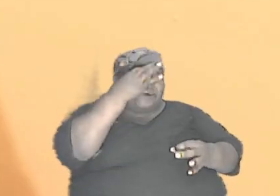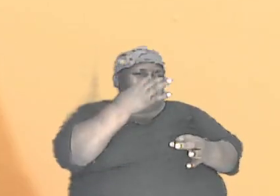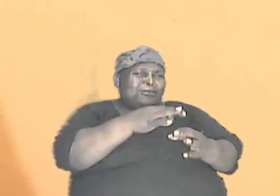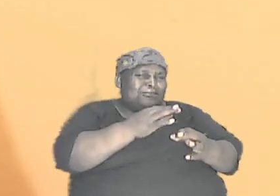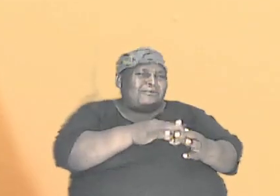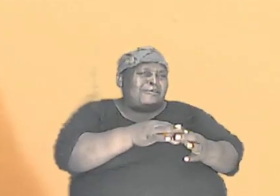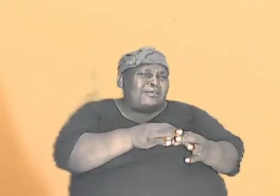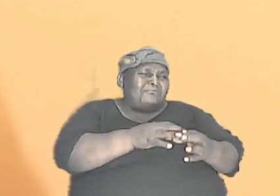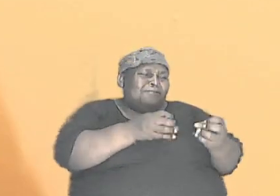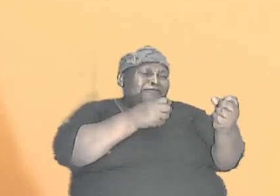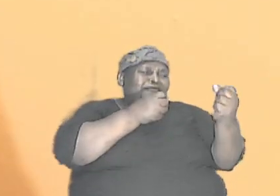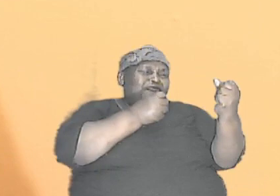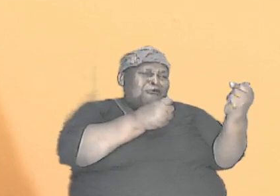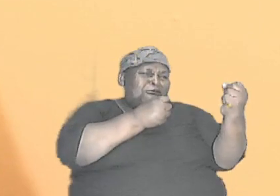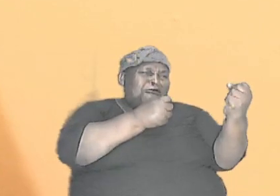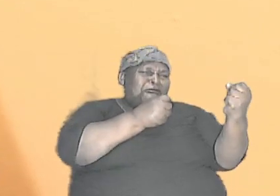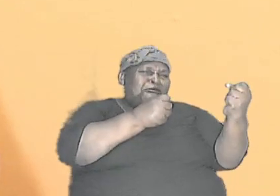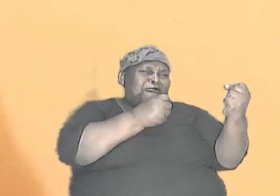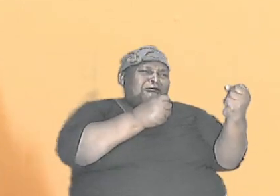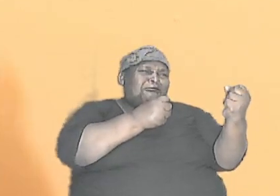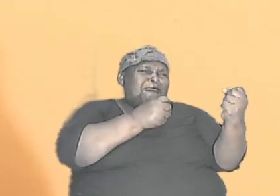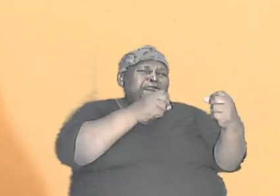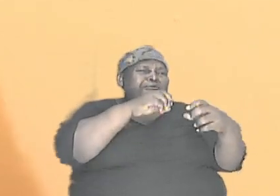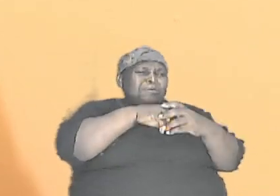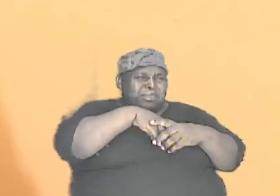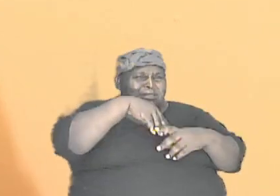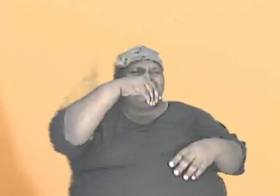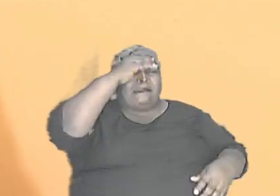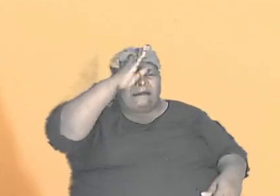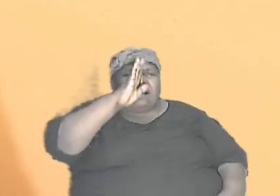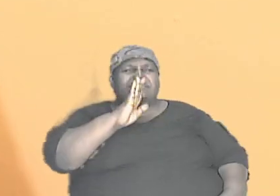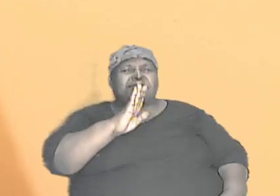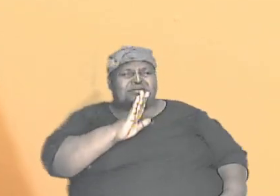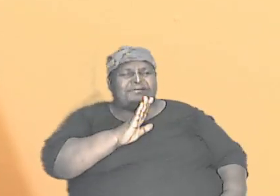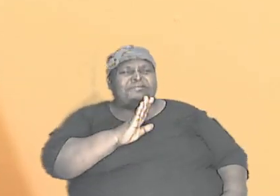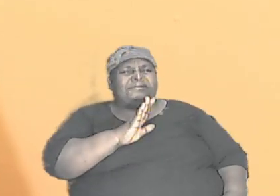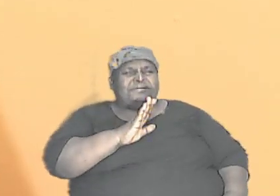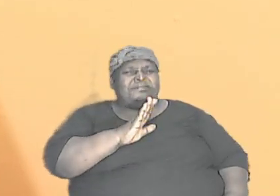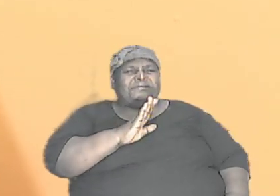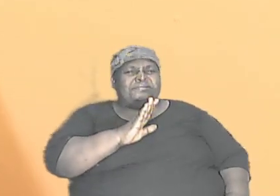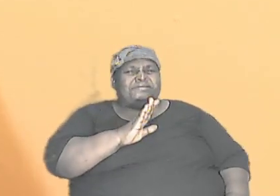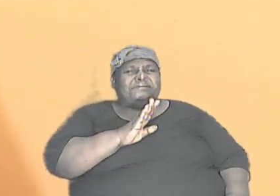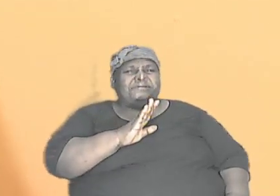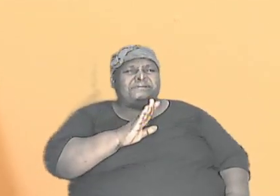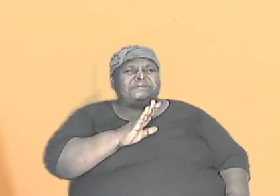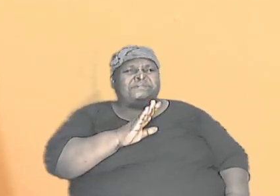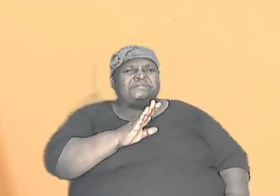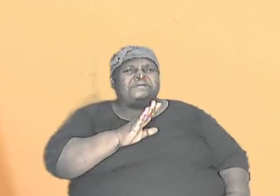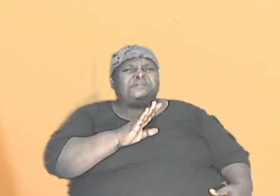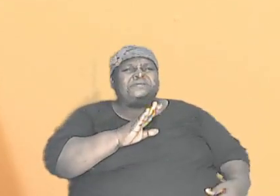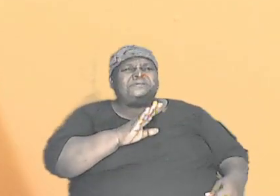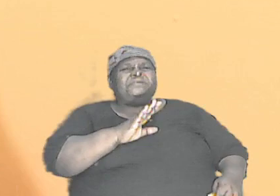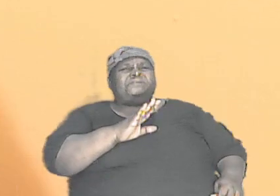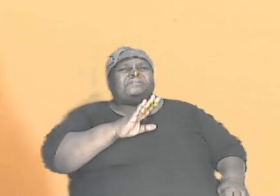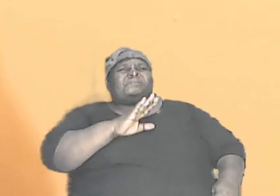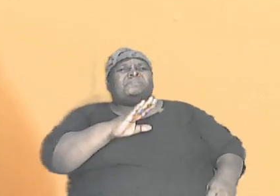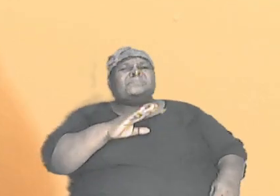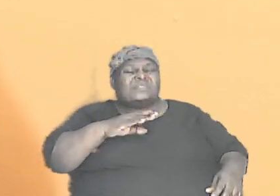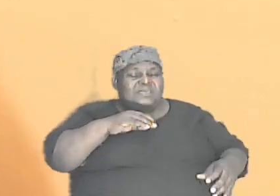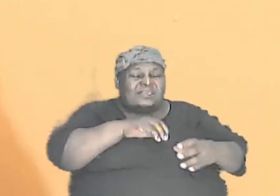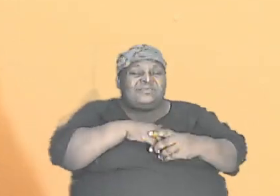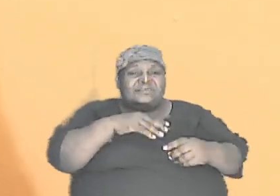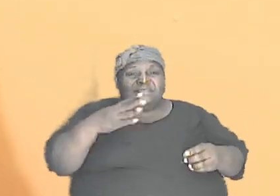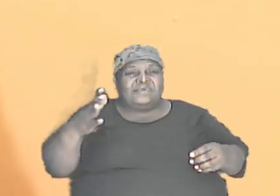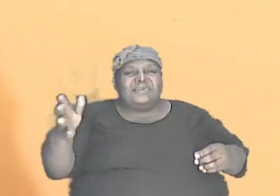rooted and grounded. You must be firm in your confidence in the things